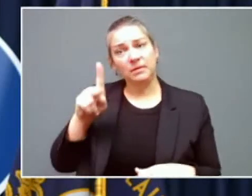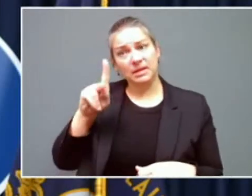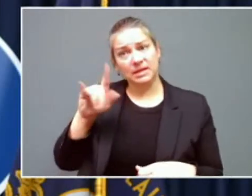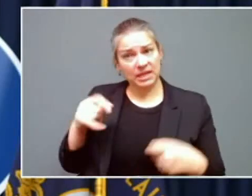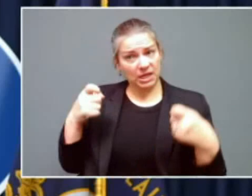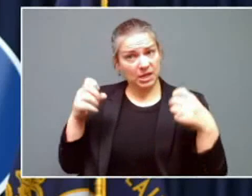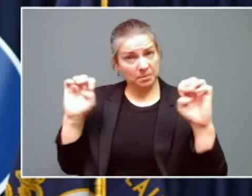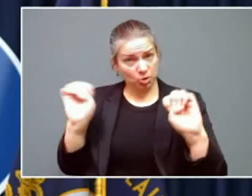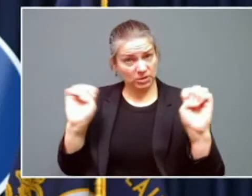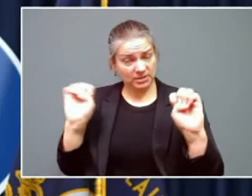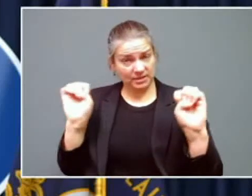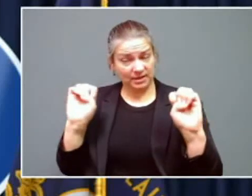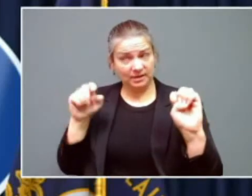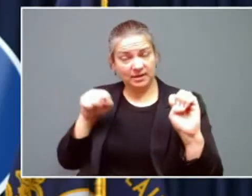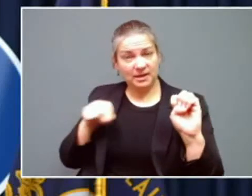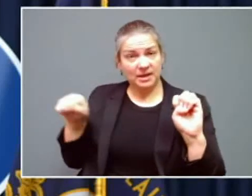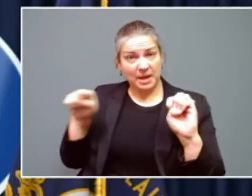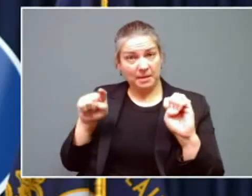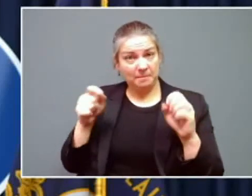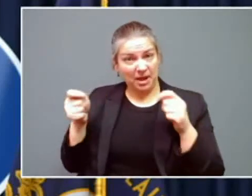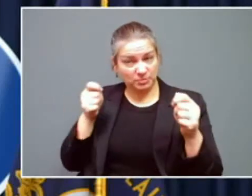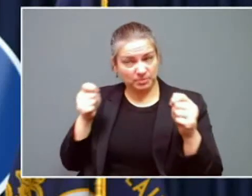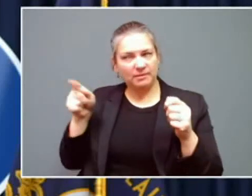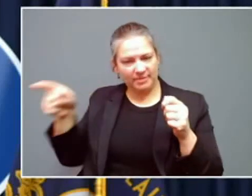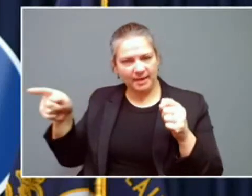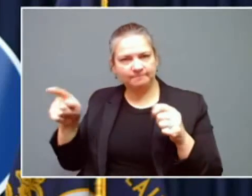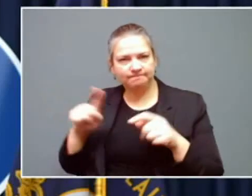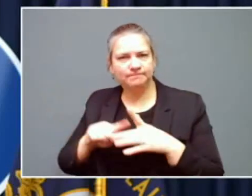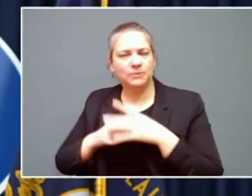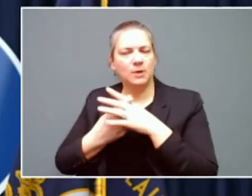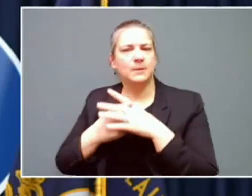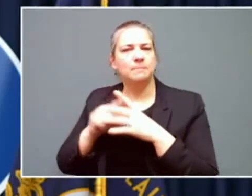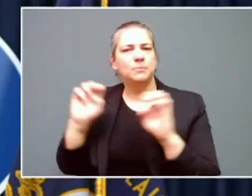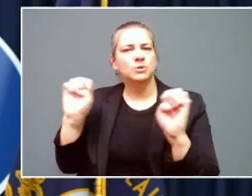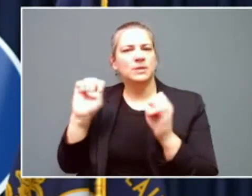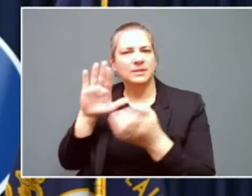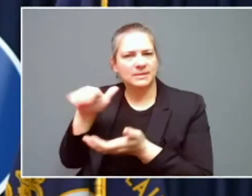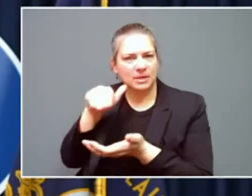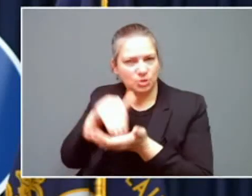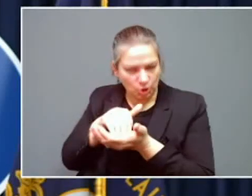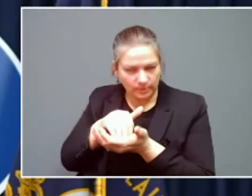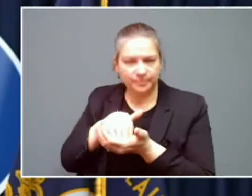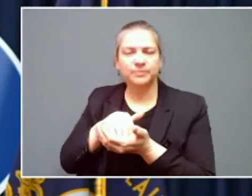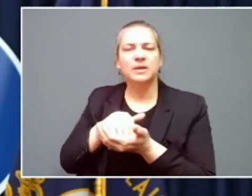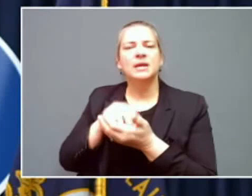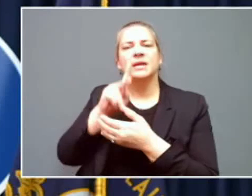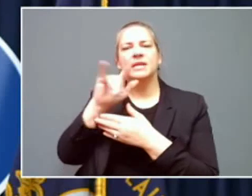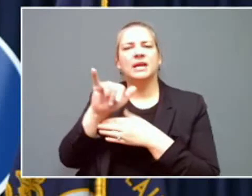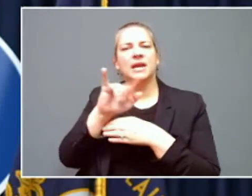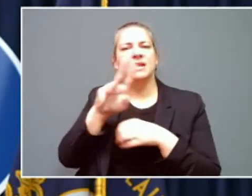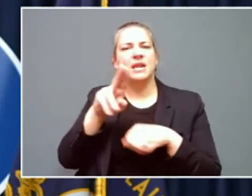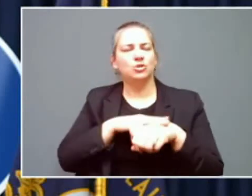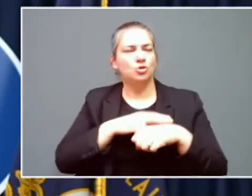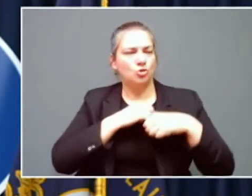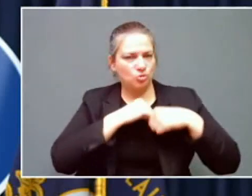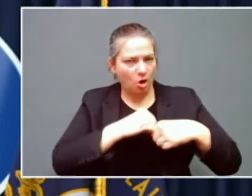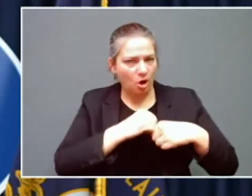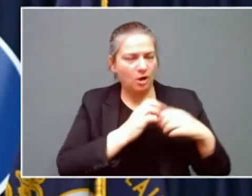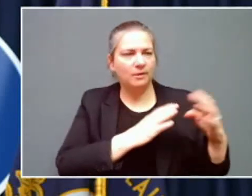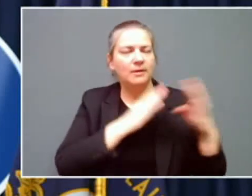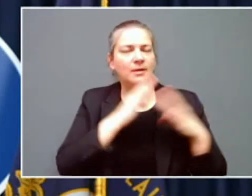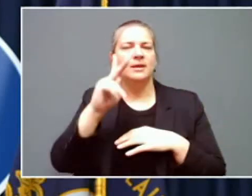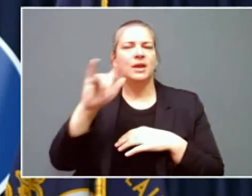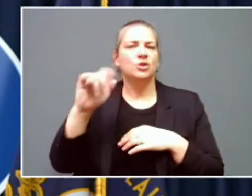activated the State Emergency Operations Center and personnel from the Kentucky National Guard, Kentucky Transportation Cabinet,